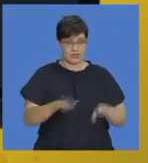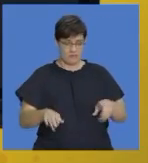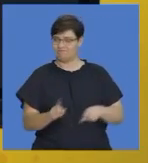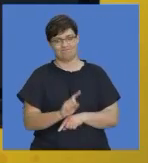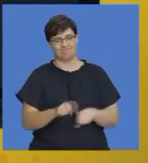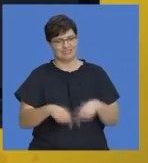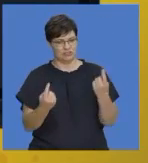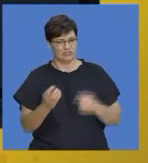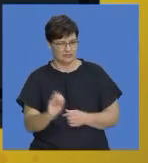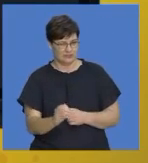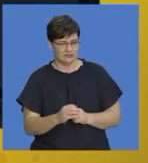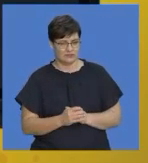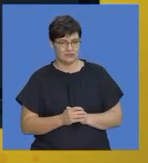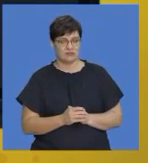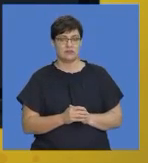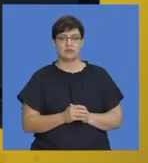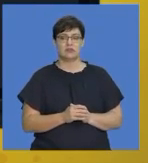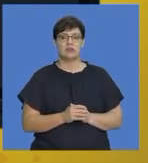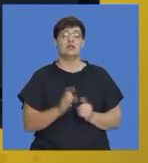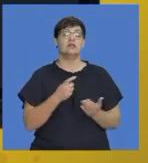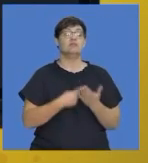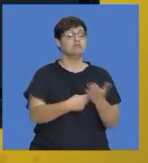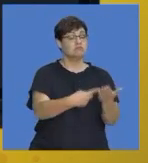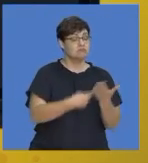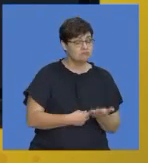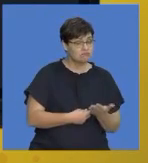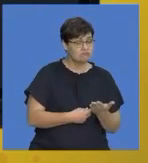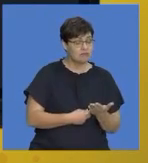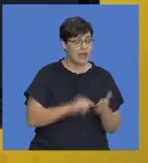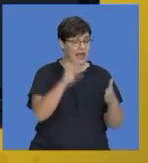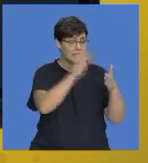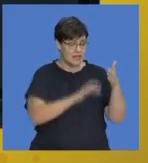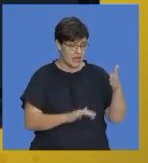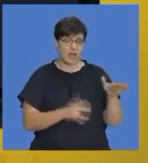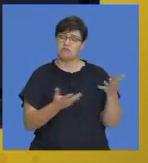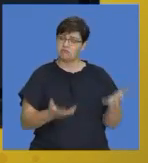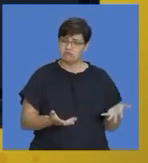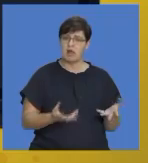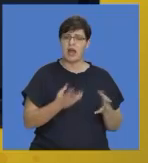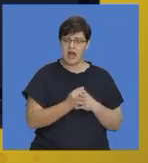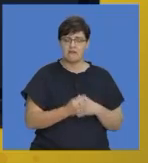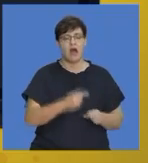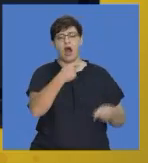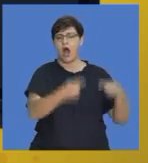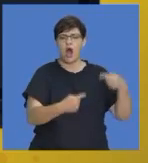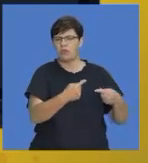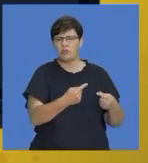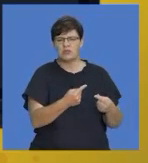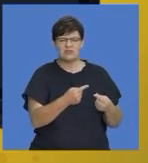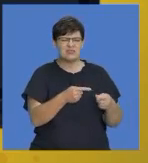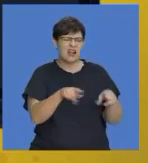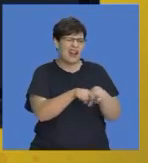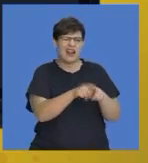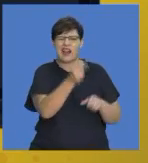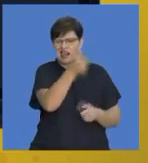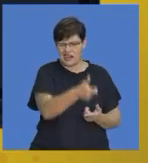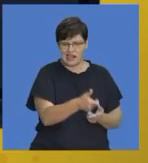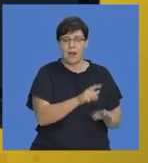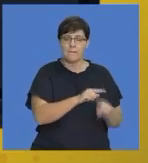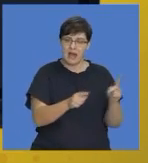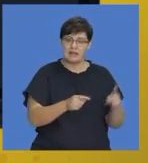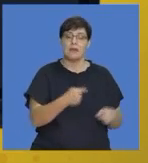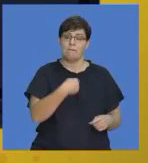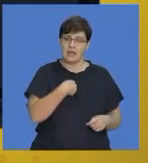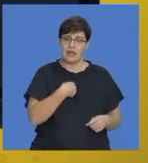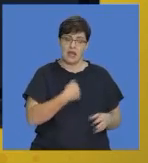essay very quickly is an essay in which you could have an argument of sorts but you speak for and against the topic.